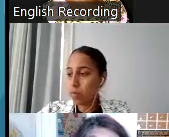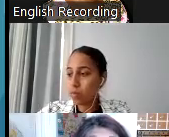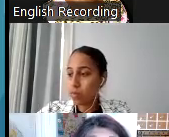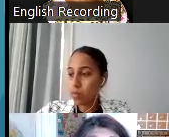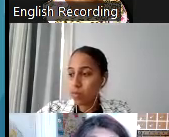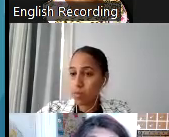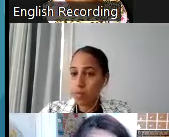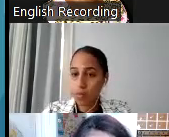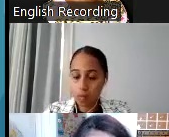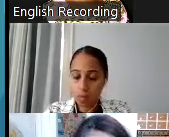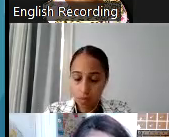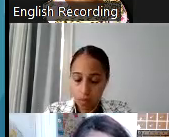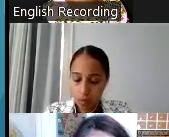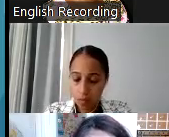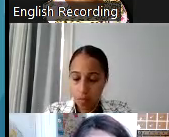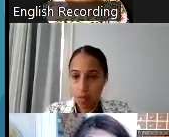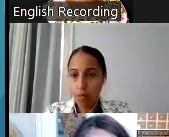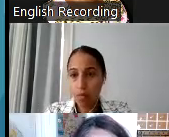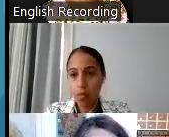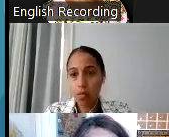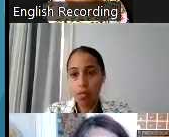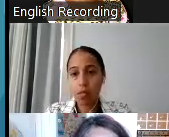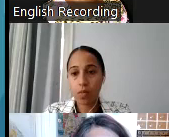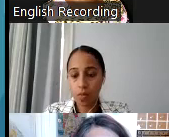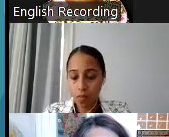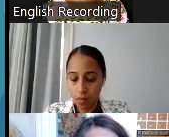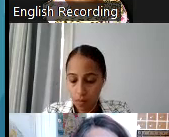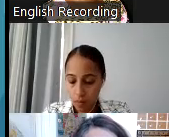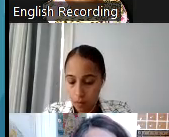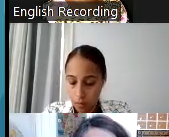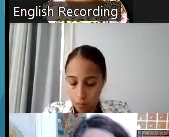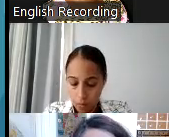answering and conducting the analysis.